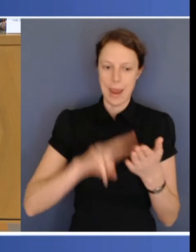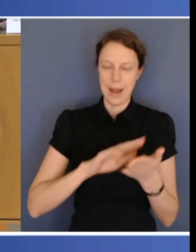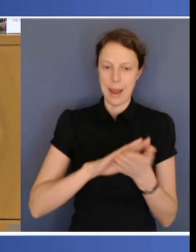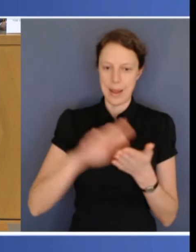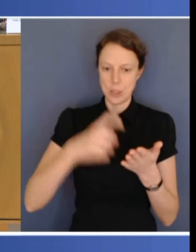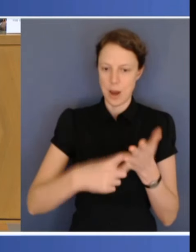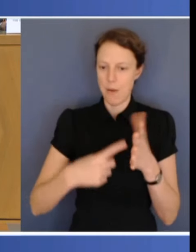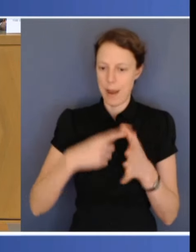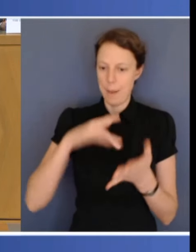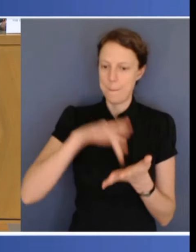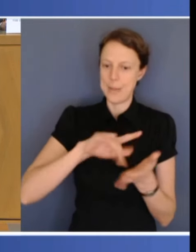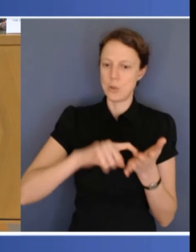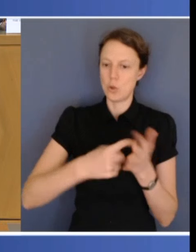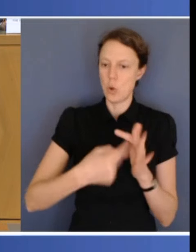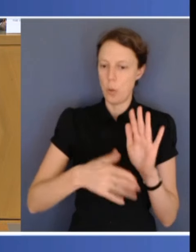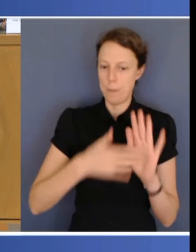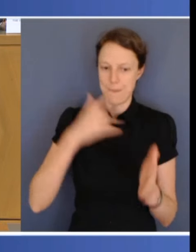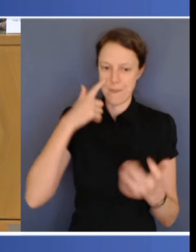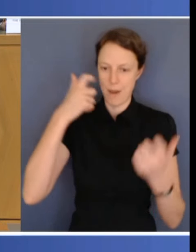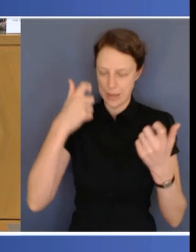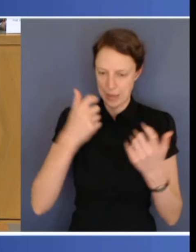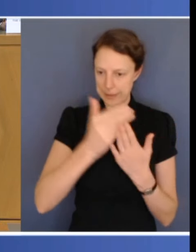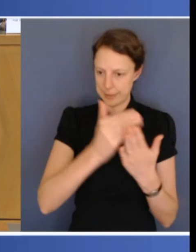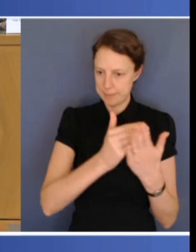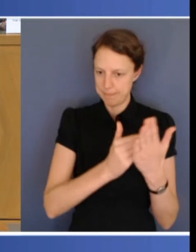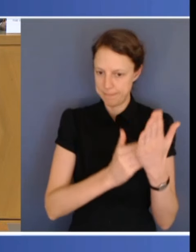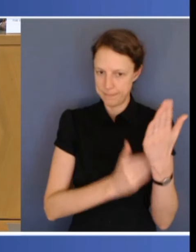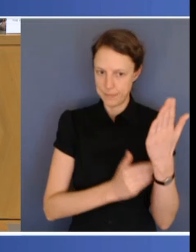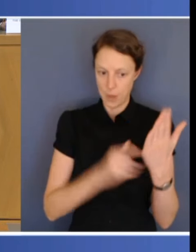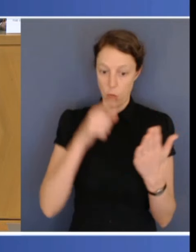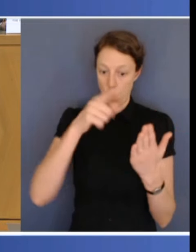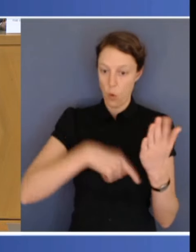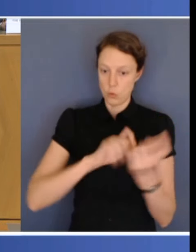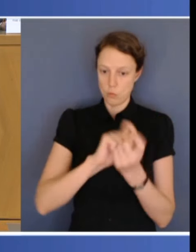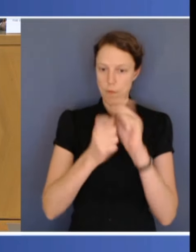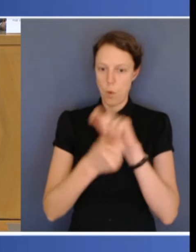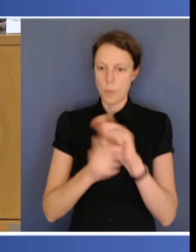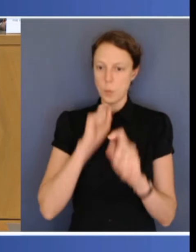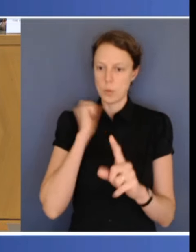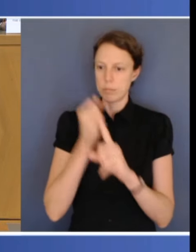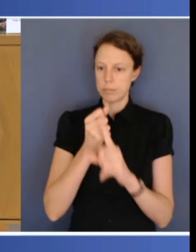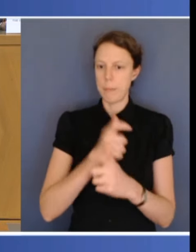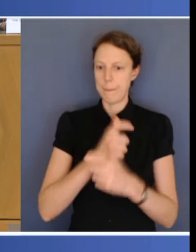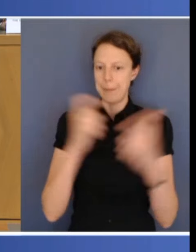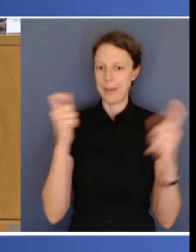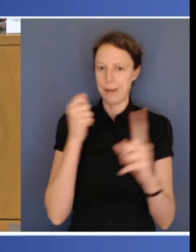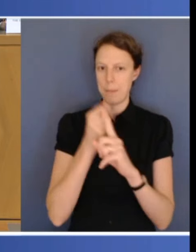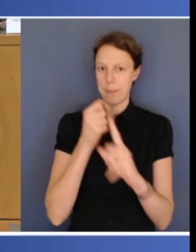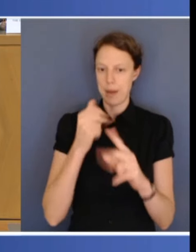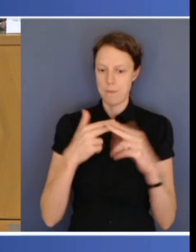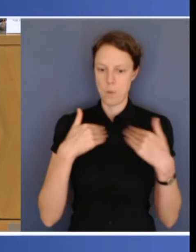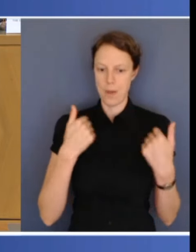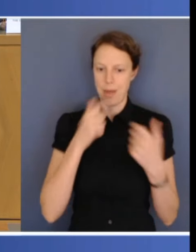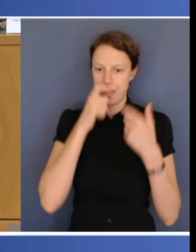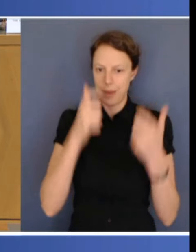These reforms will make a very significant difference to the health care that Australians need and